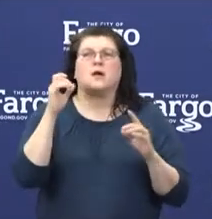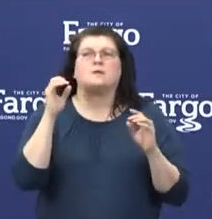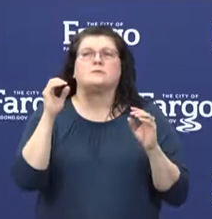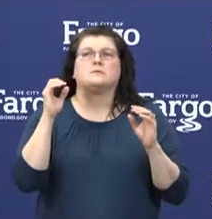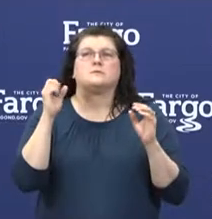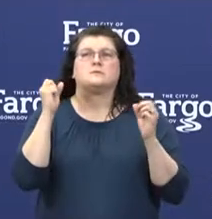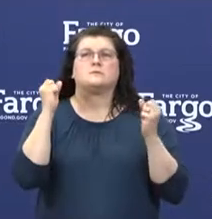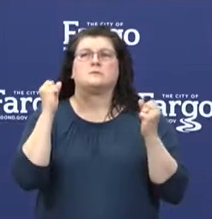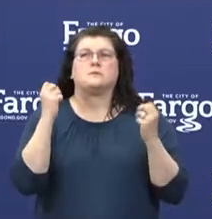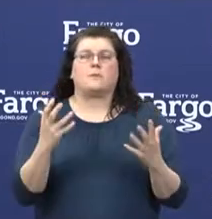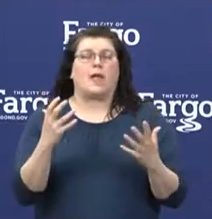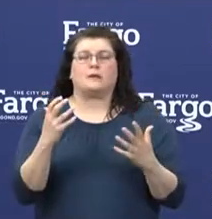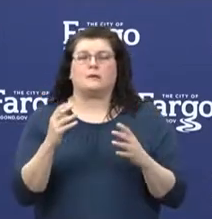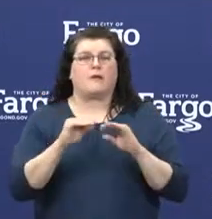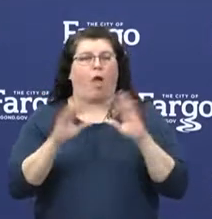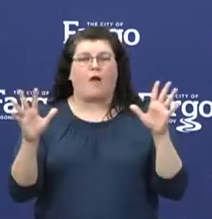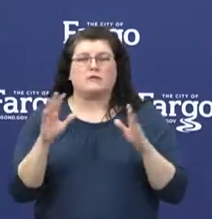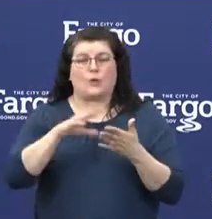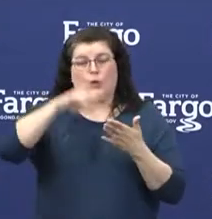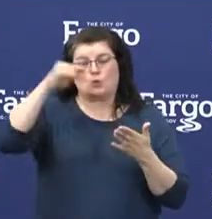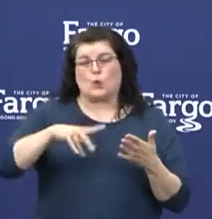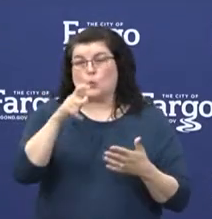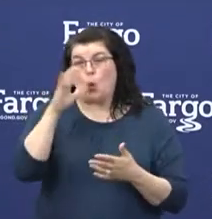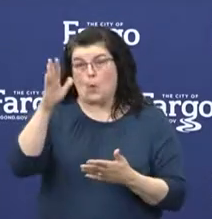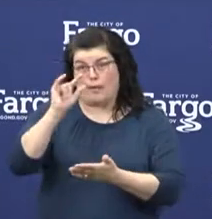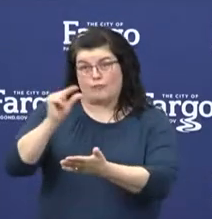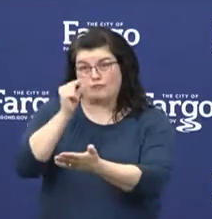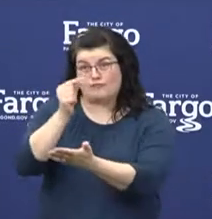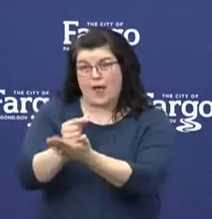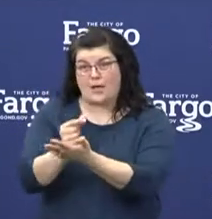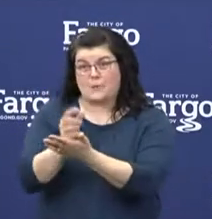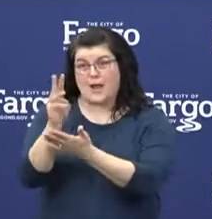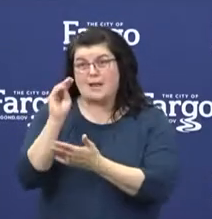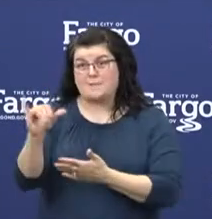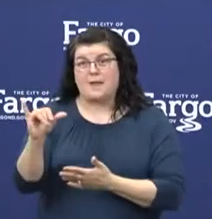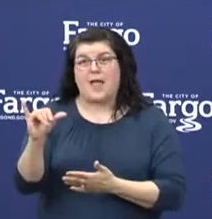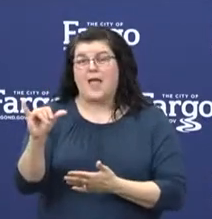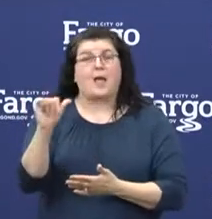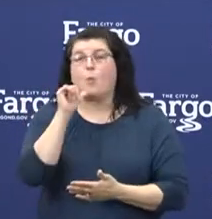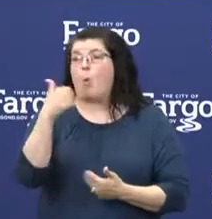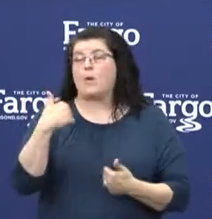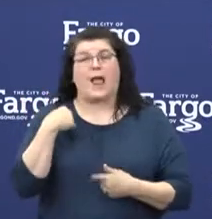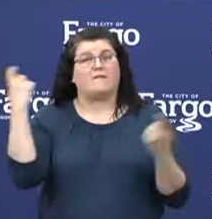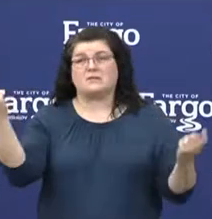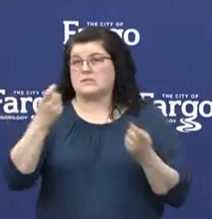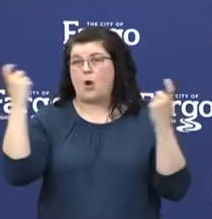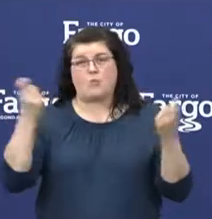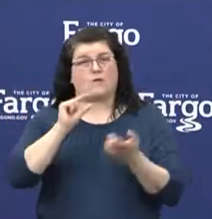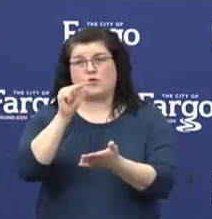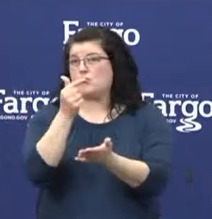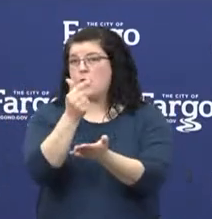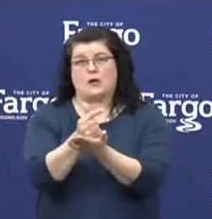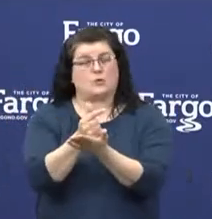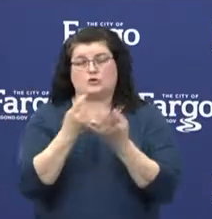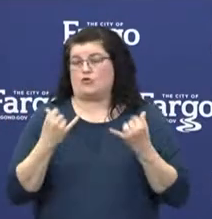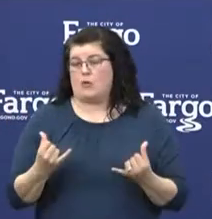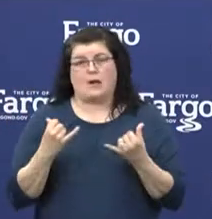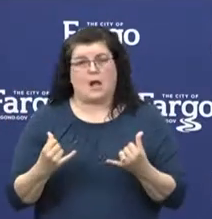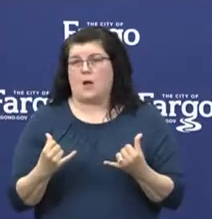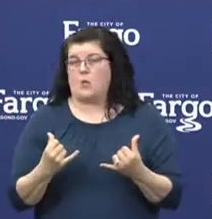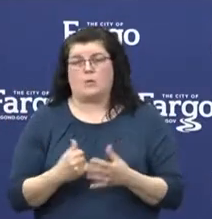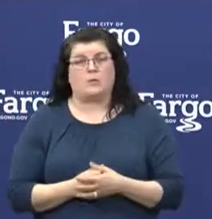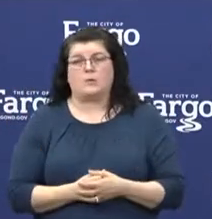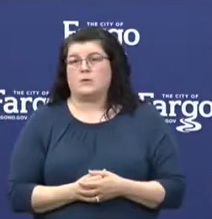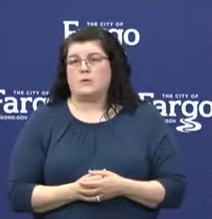well, obviously all those students from that class that will not have a graduation ceremony, at least at this point. So,